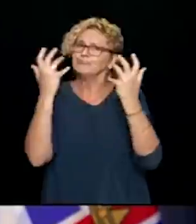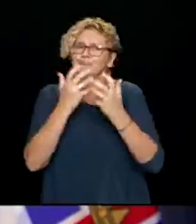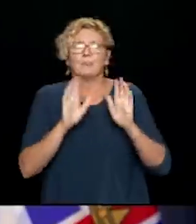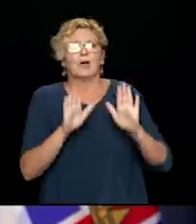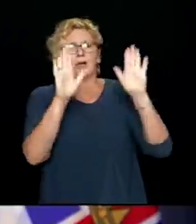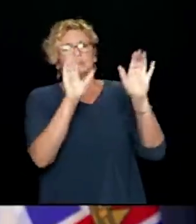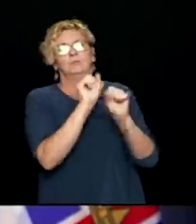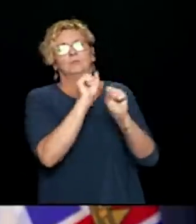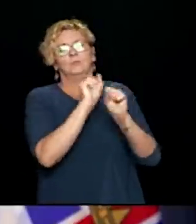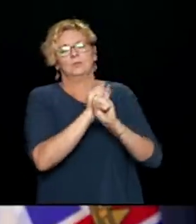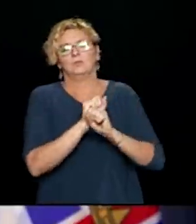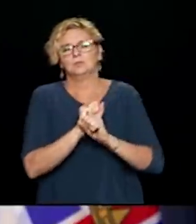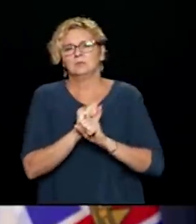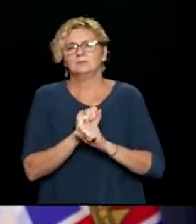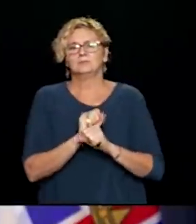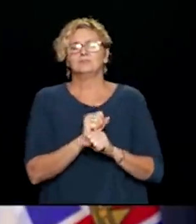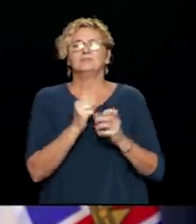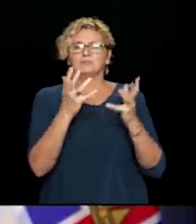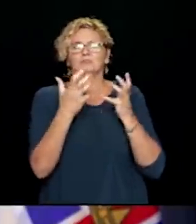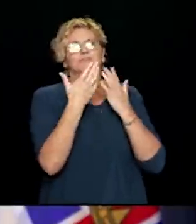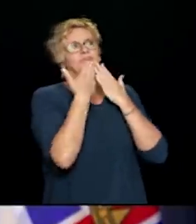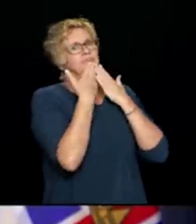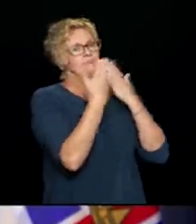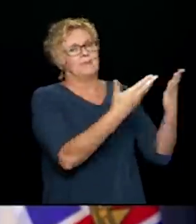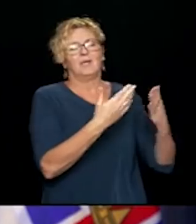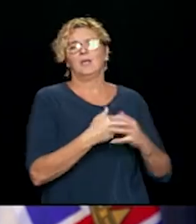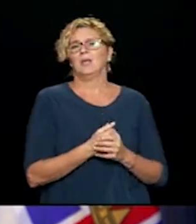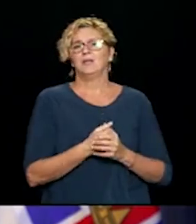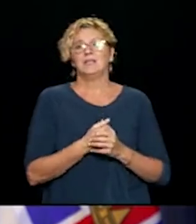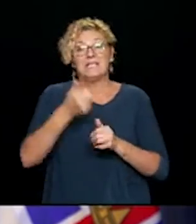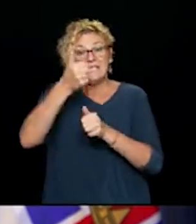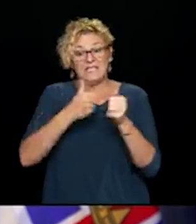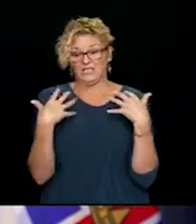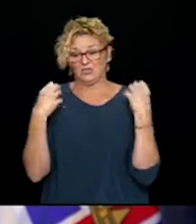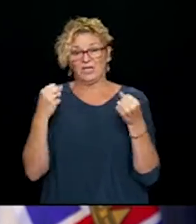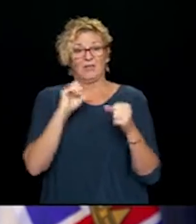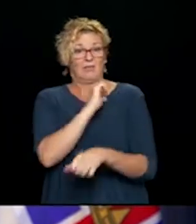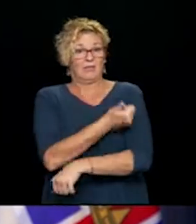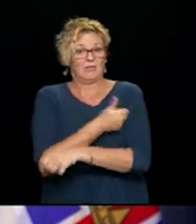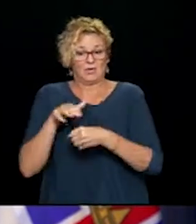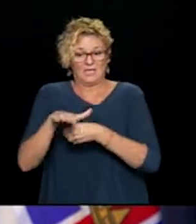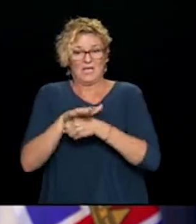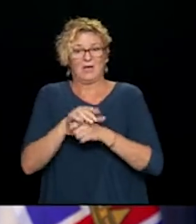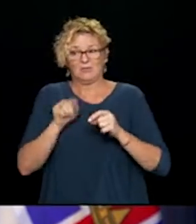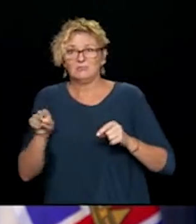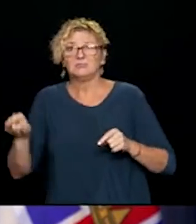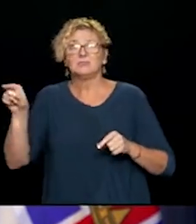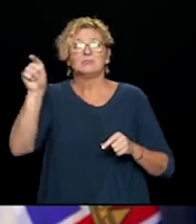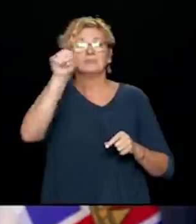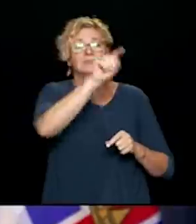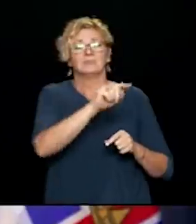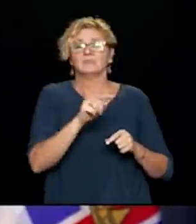effort in all health authorities by public health, by people from Vancouver Coastal and Fraser Health from